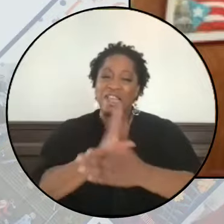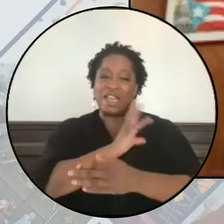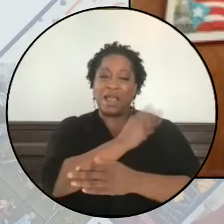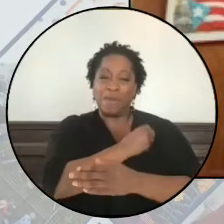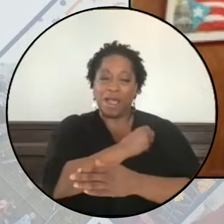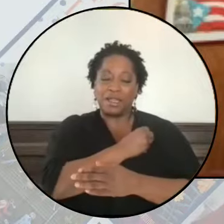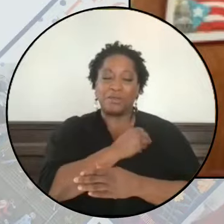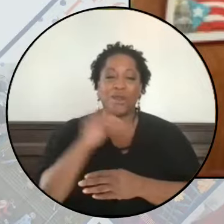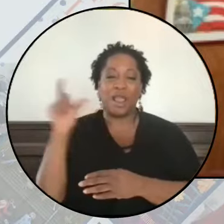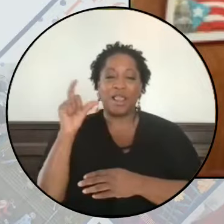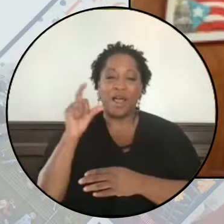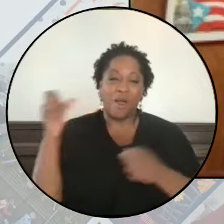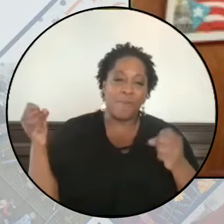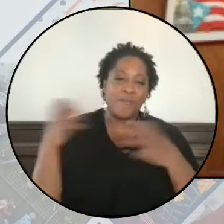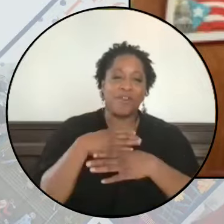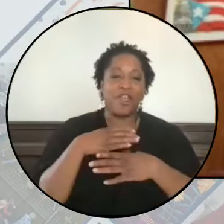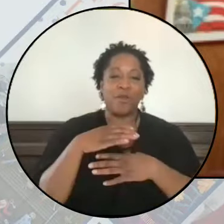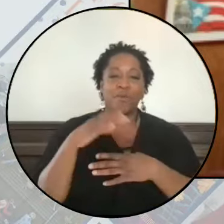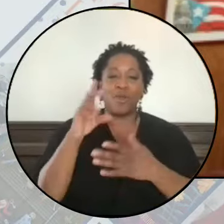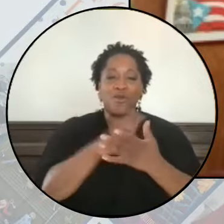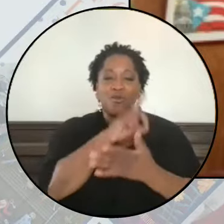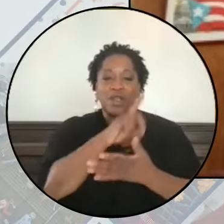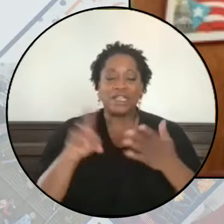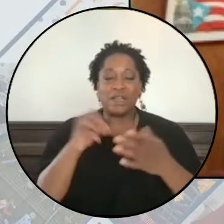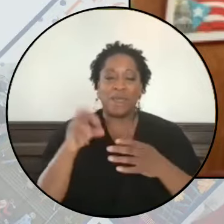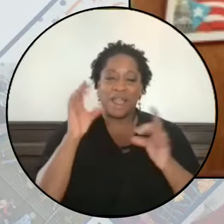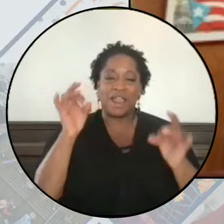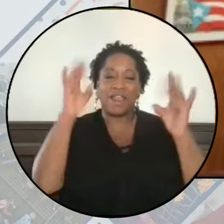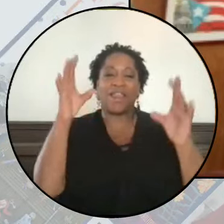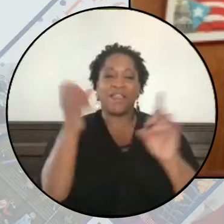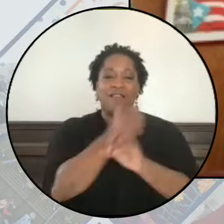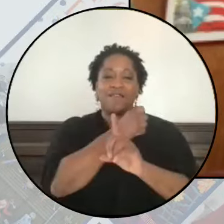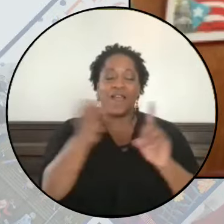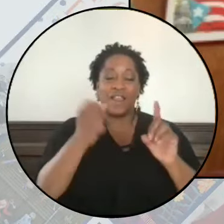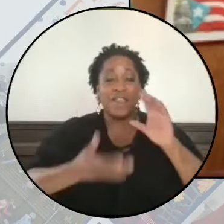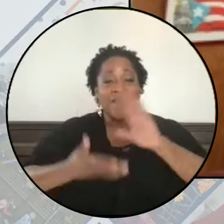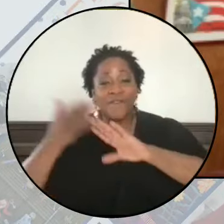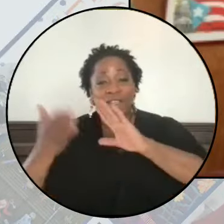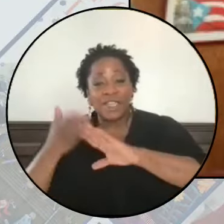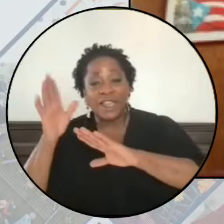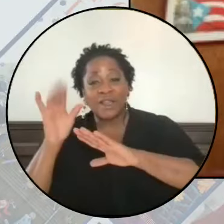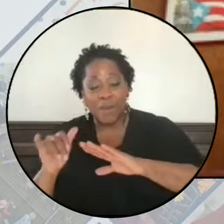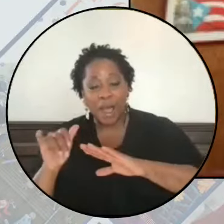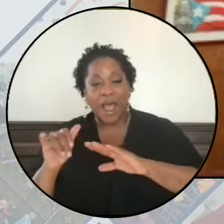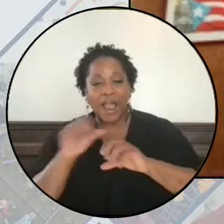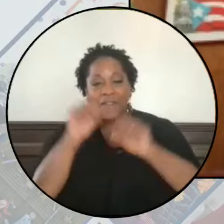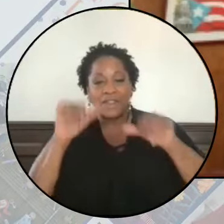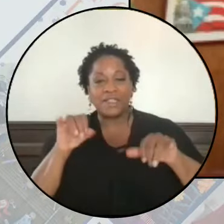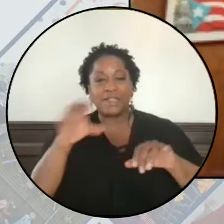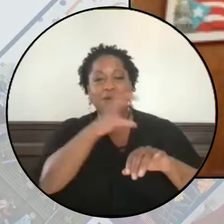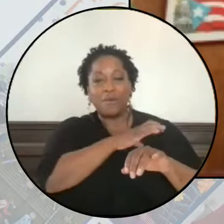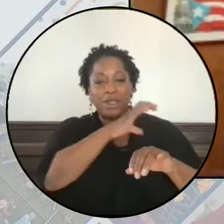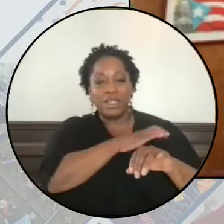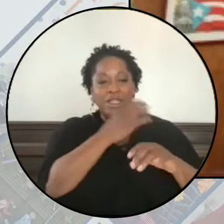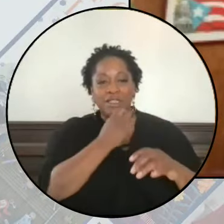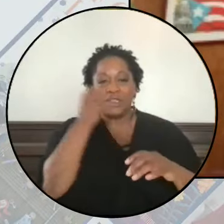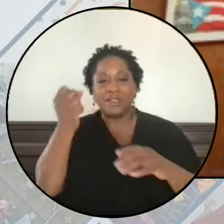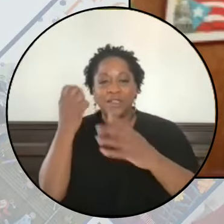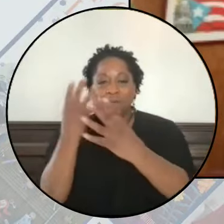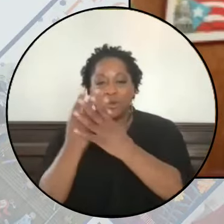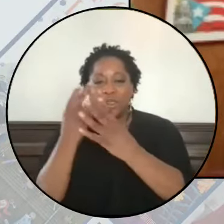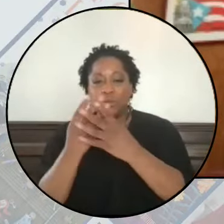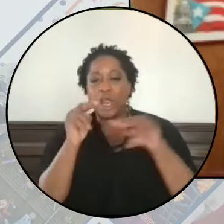Islamophobic racism and violence facilitated by the systems of policing, imprisonment and